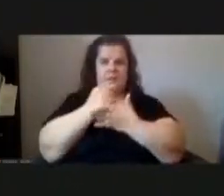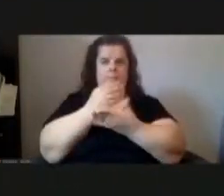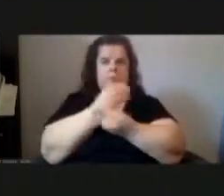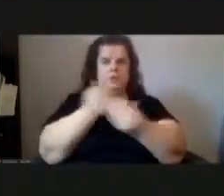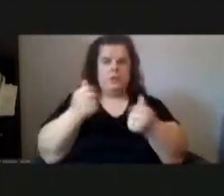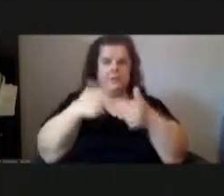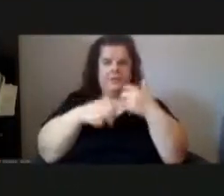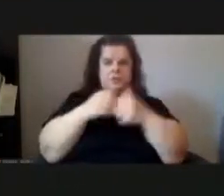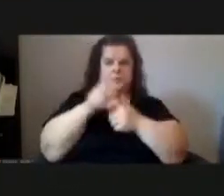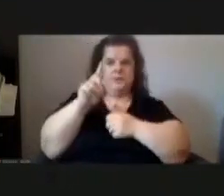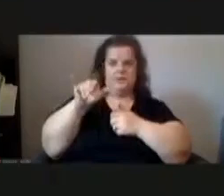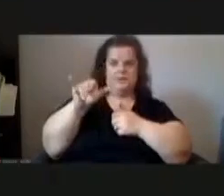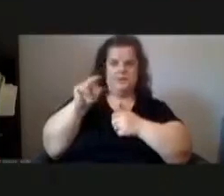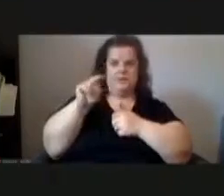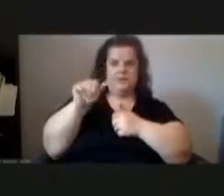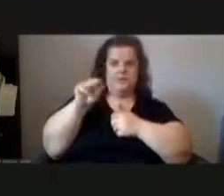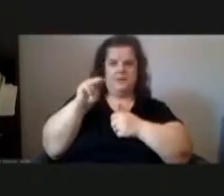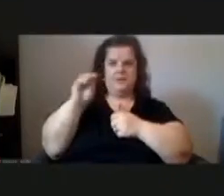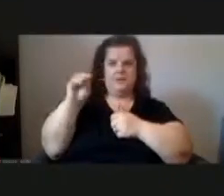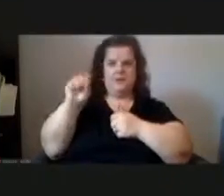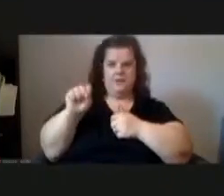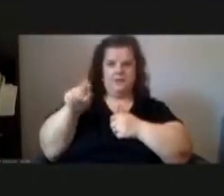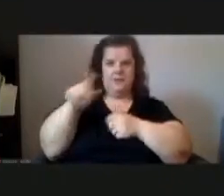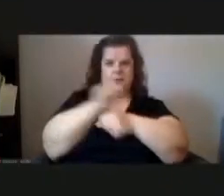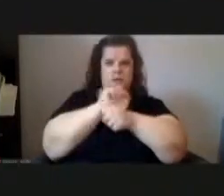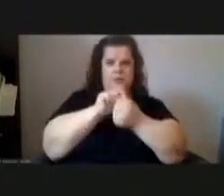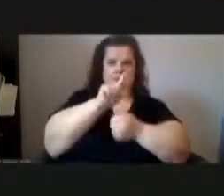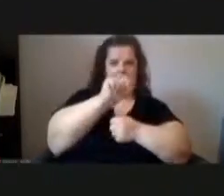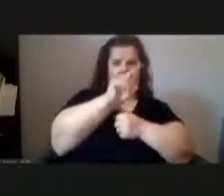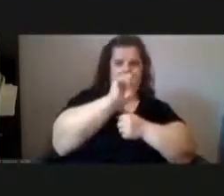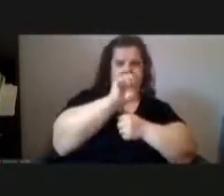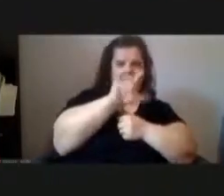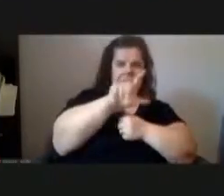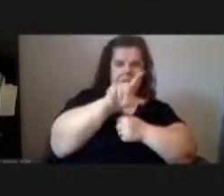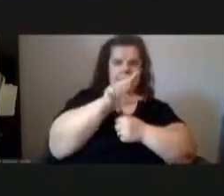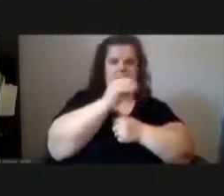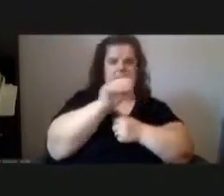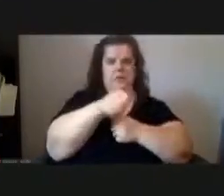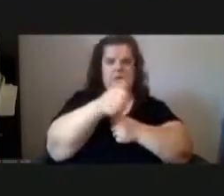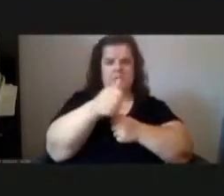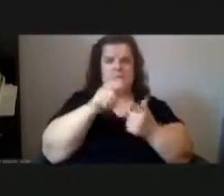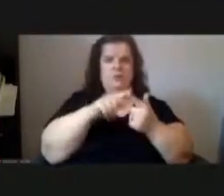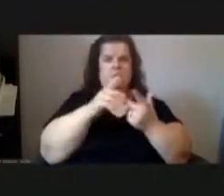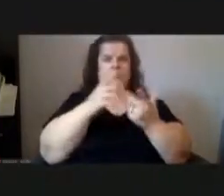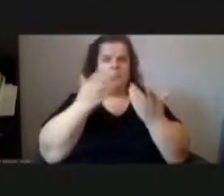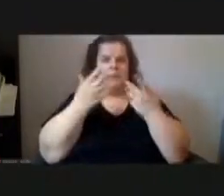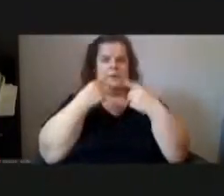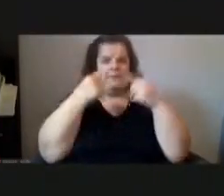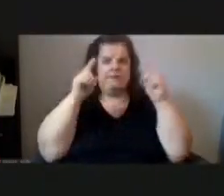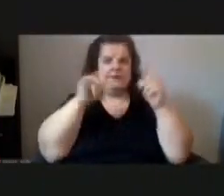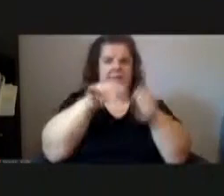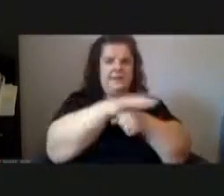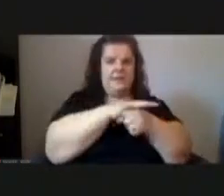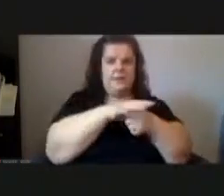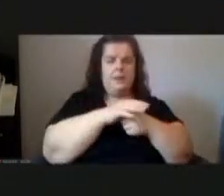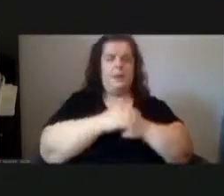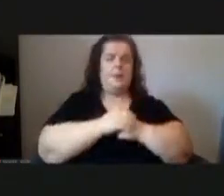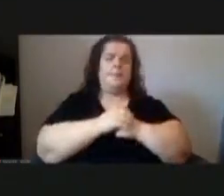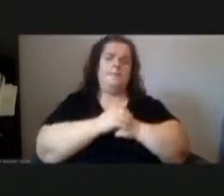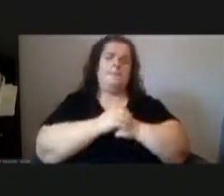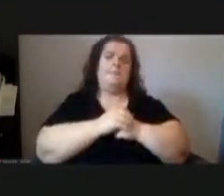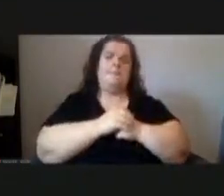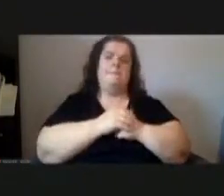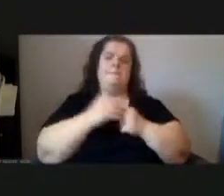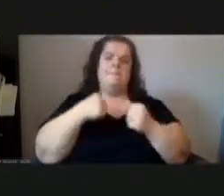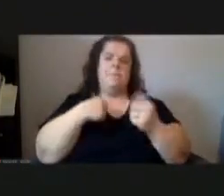so he's going to work with councilman lavelle and and others um that might be affected in that area but um and i do want to